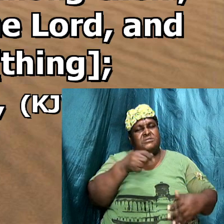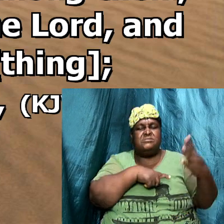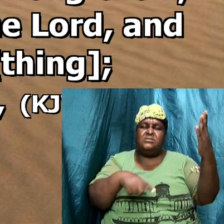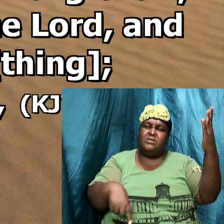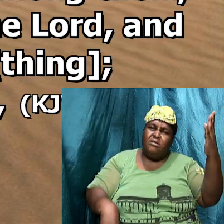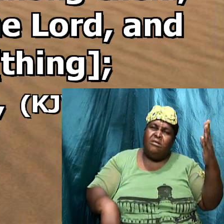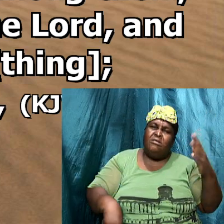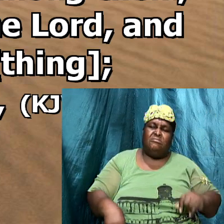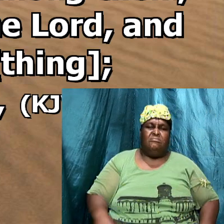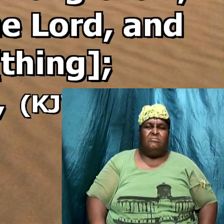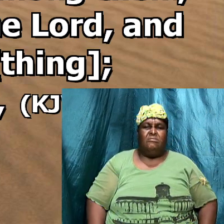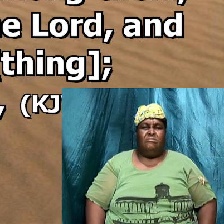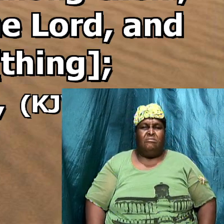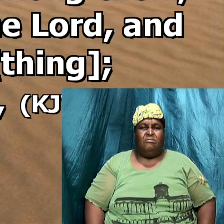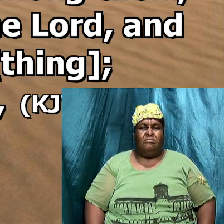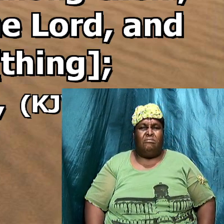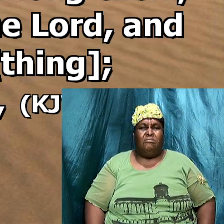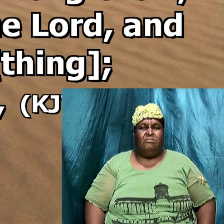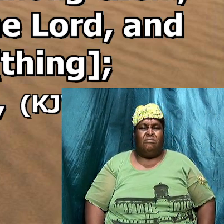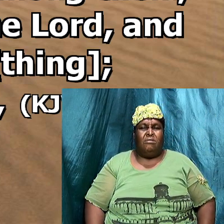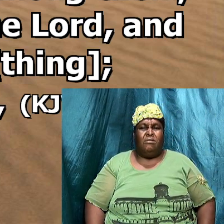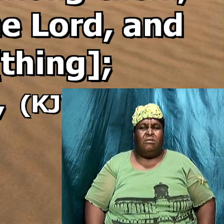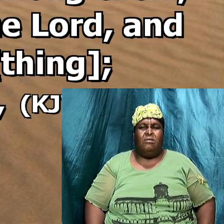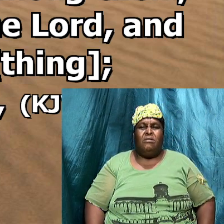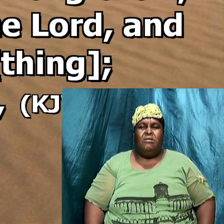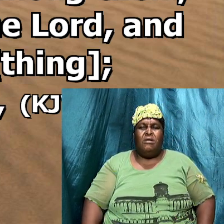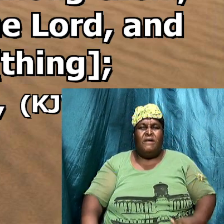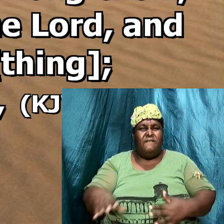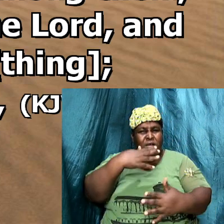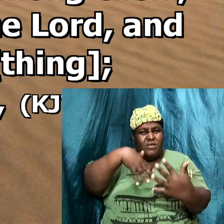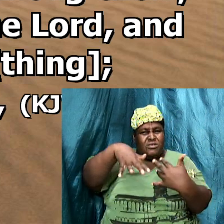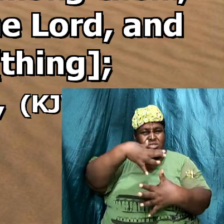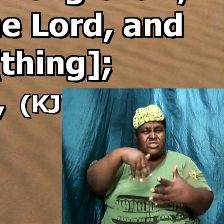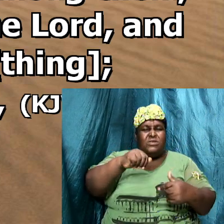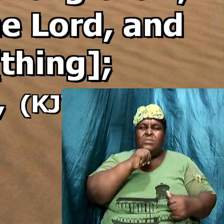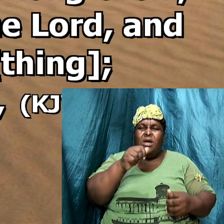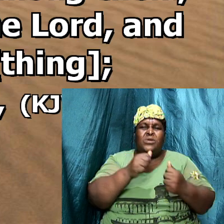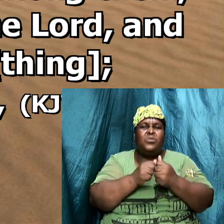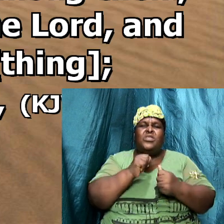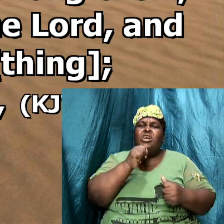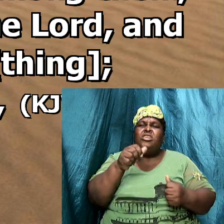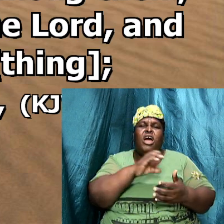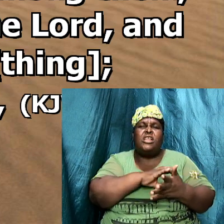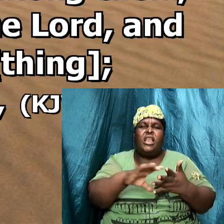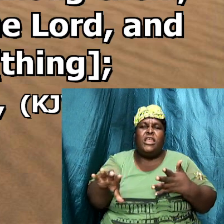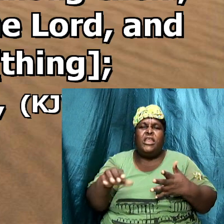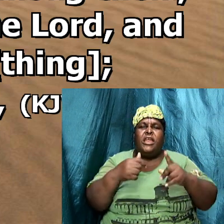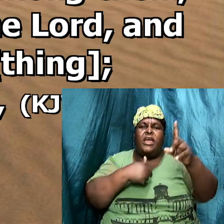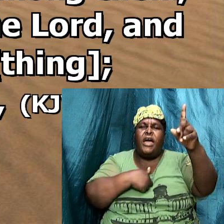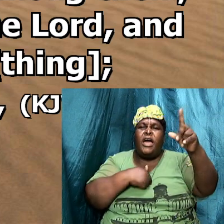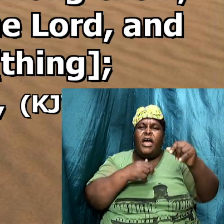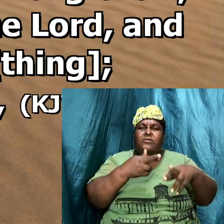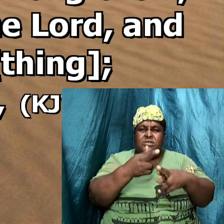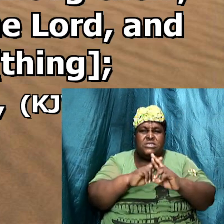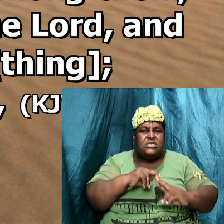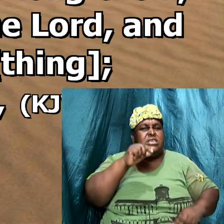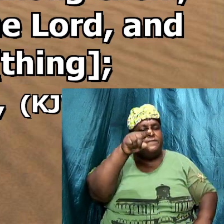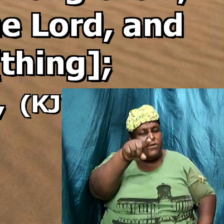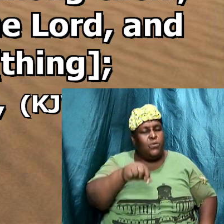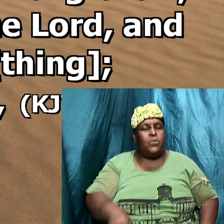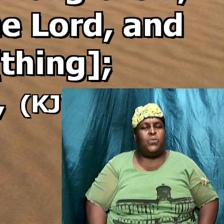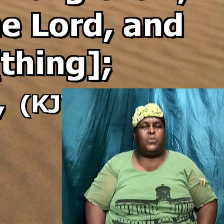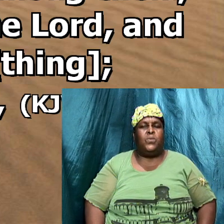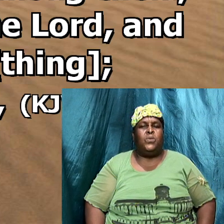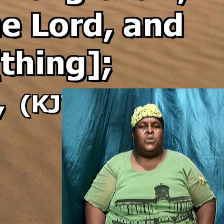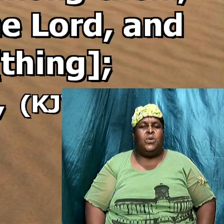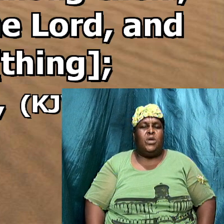the unclean things, and I will receive you. Amen. We said that holiness, the dictionary said that it's purity,